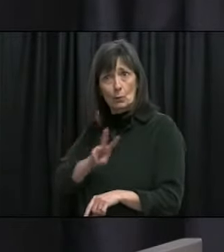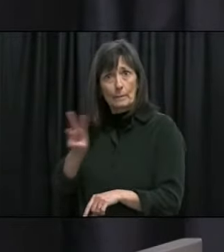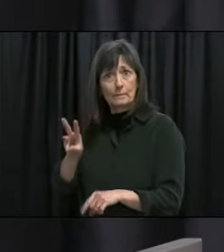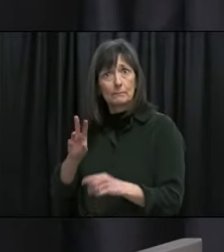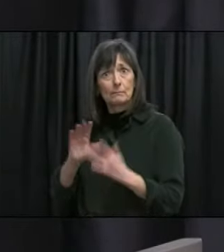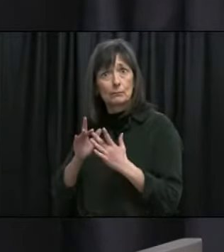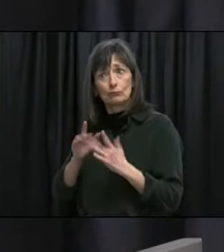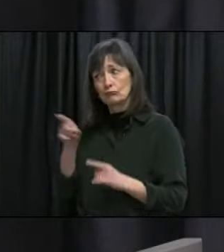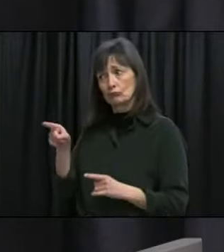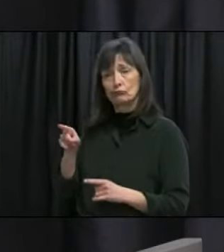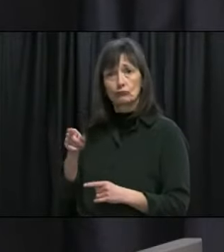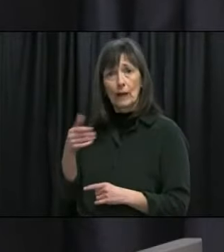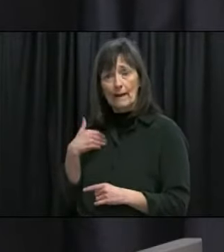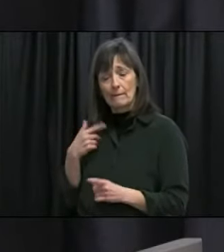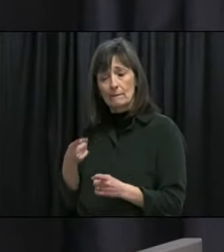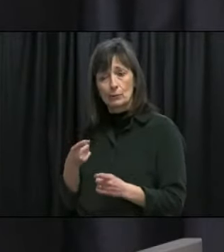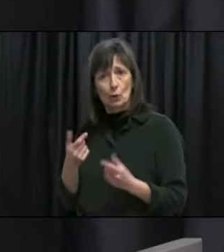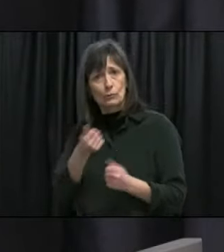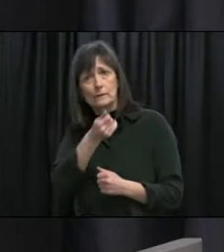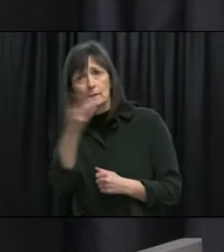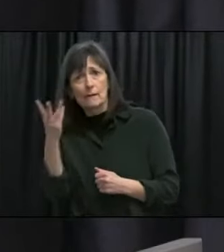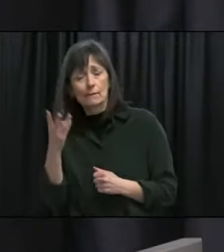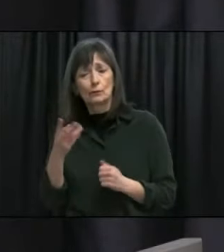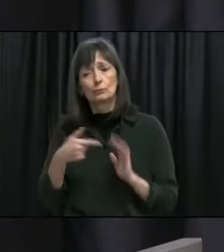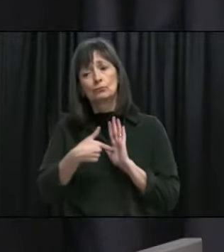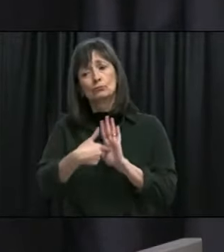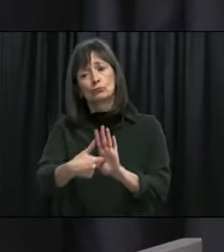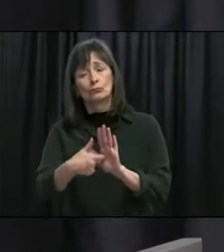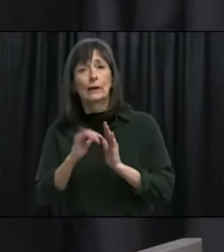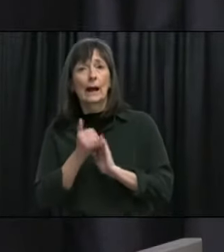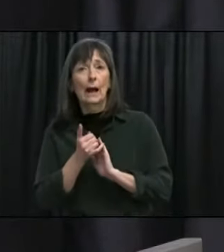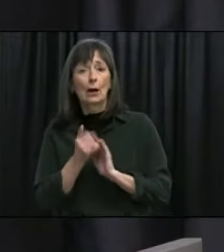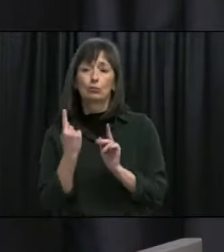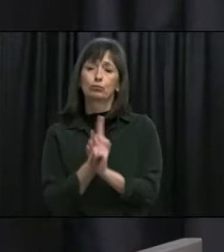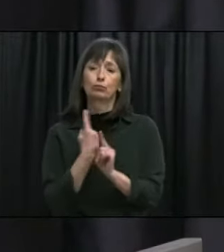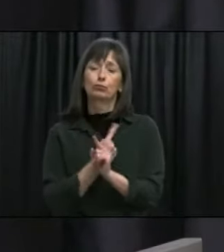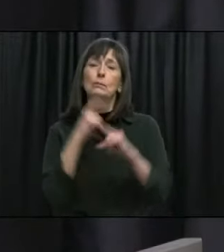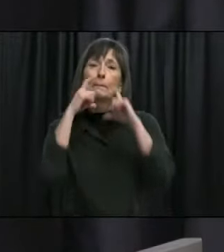so there are some resources out there as to what's the best way to